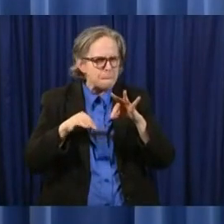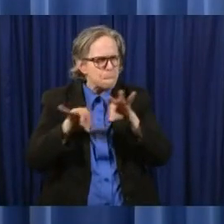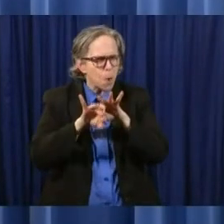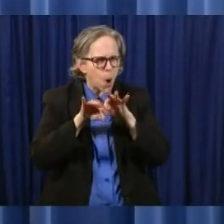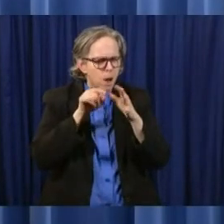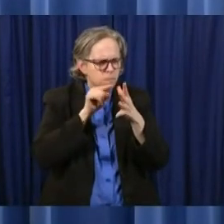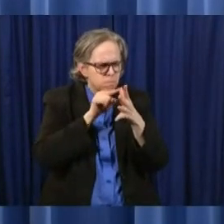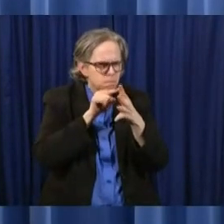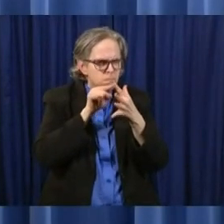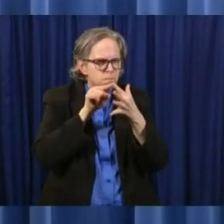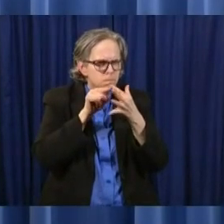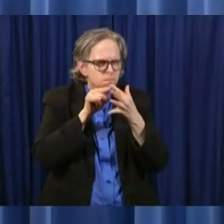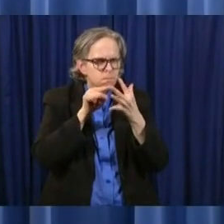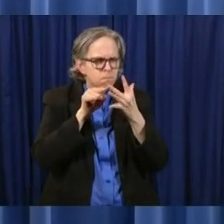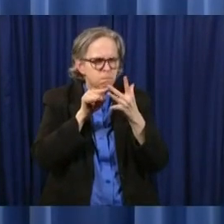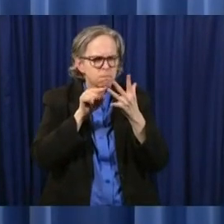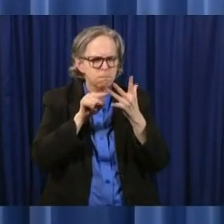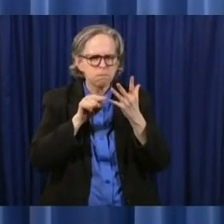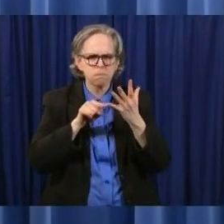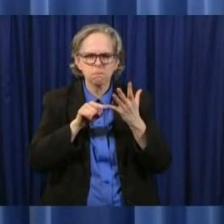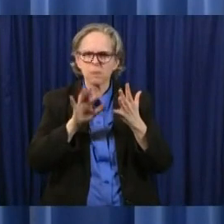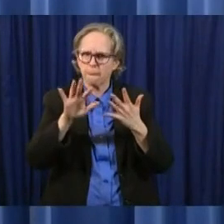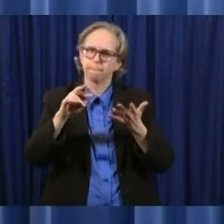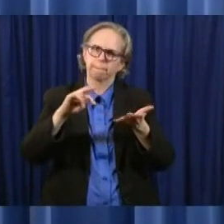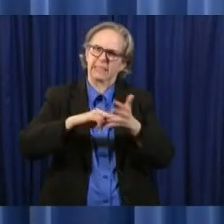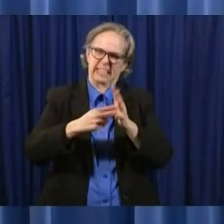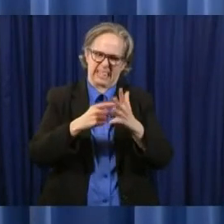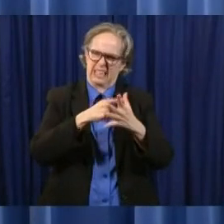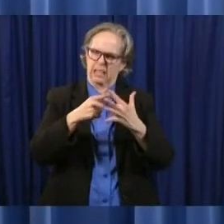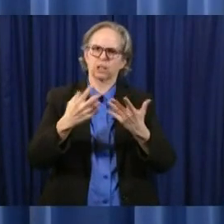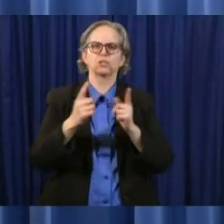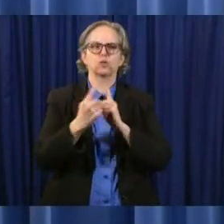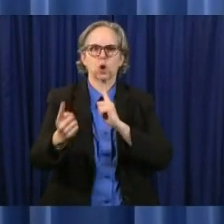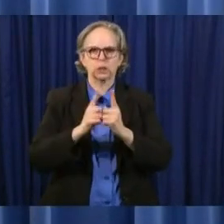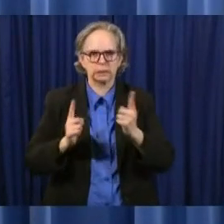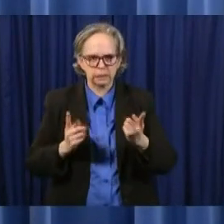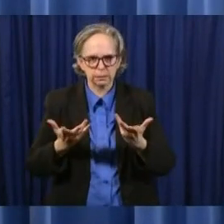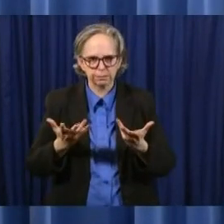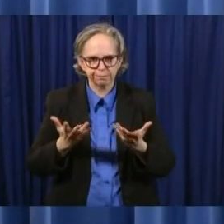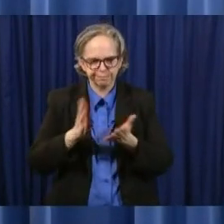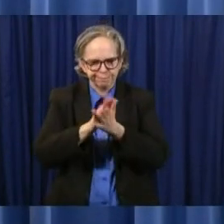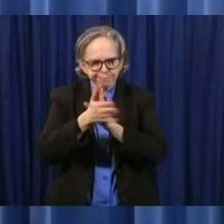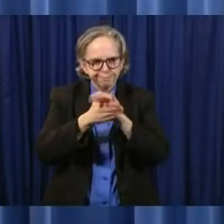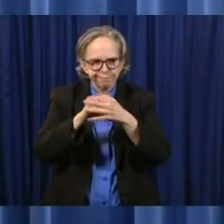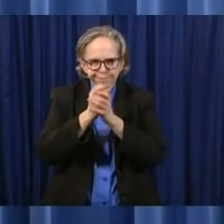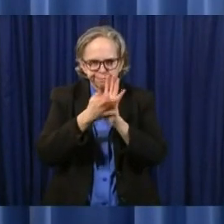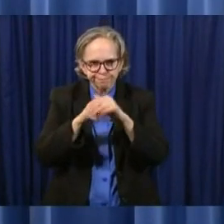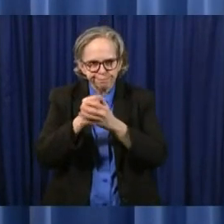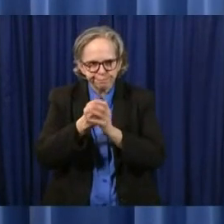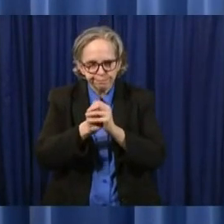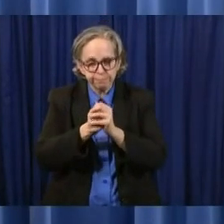social distancing they involve sanitation they involve